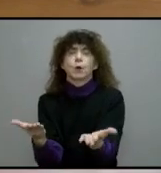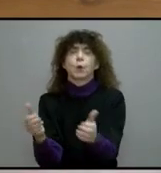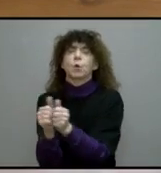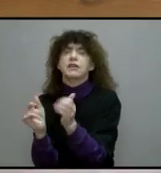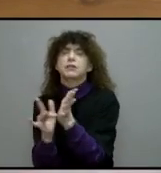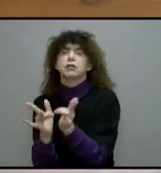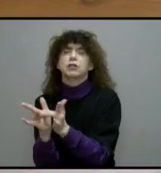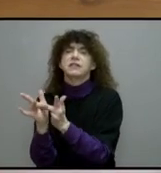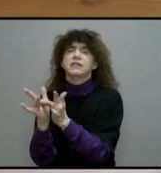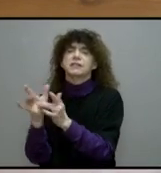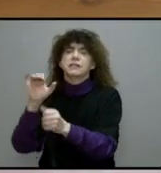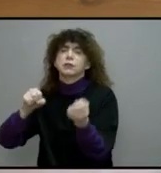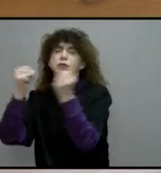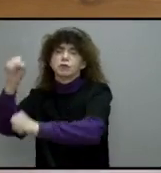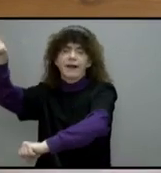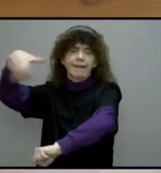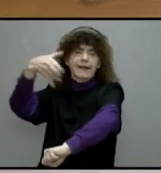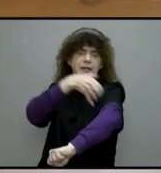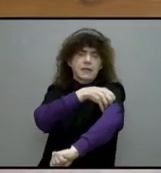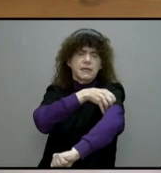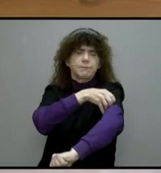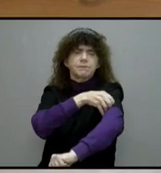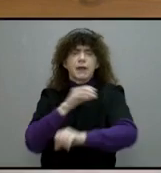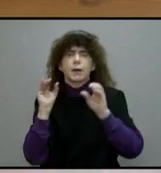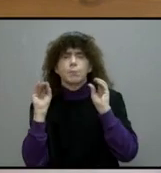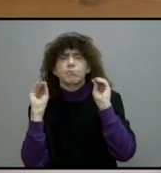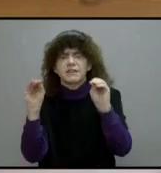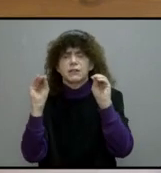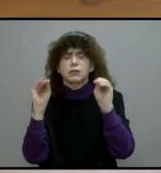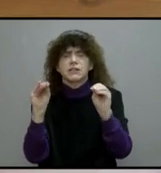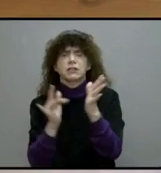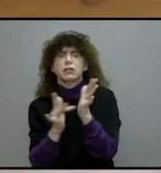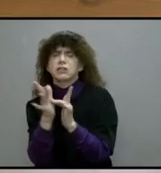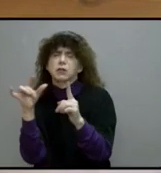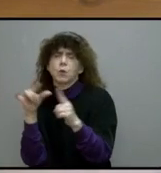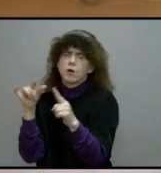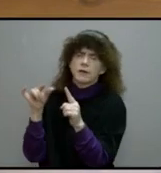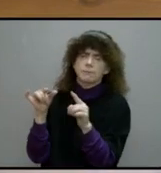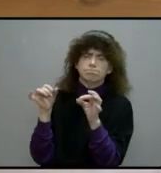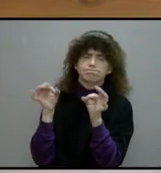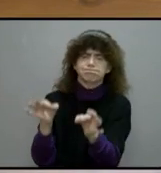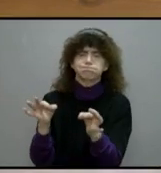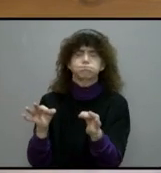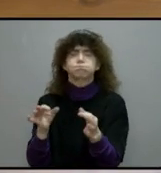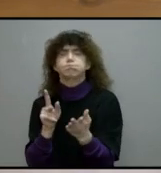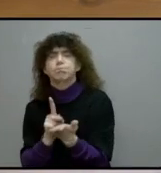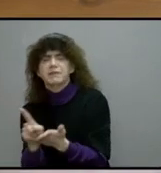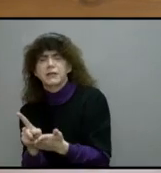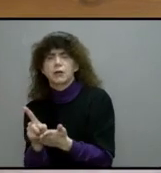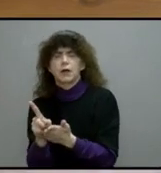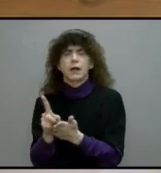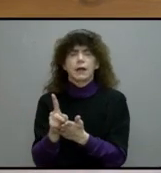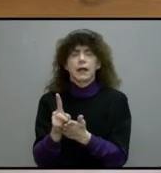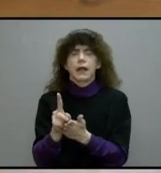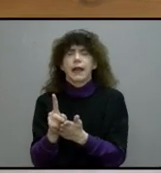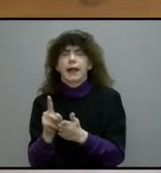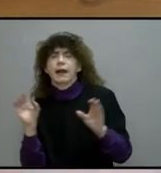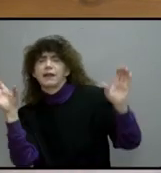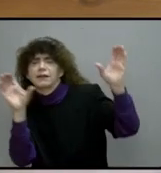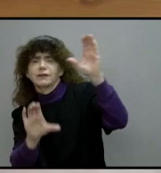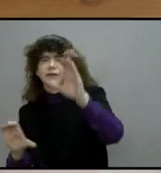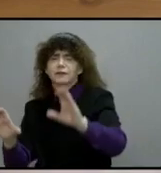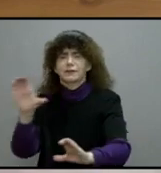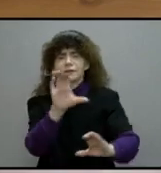Christ's doctrine, walking in Christ's steps, and laboring to bring men and women to Christ.